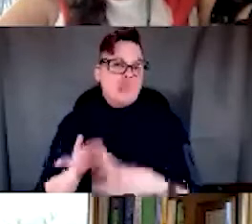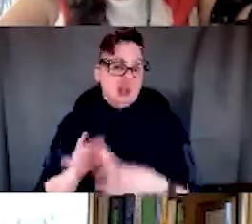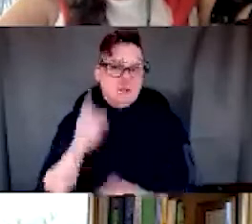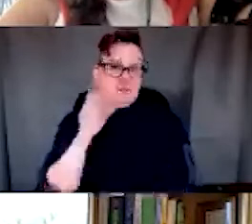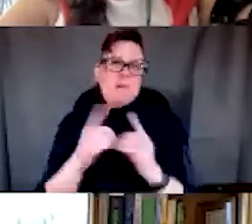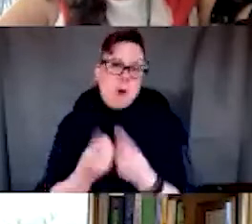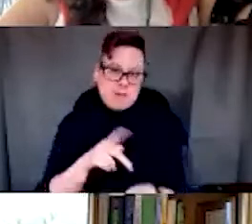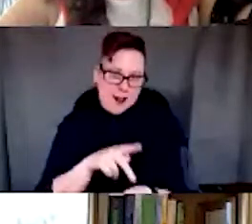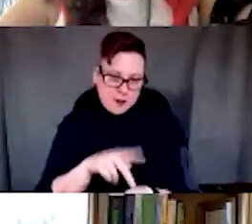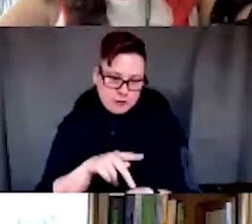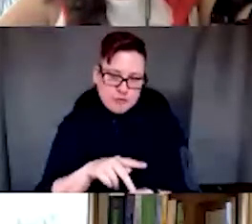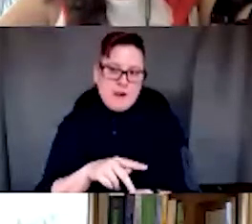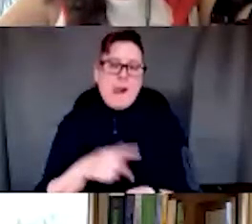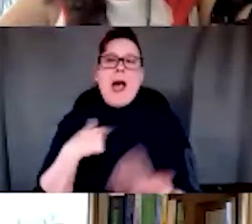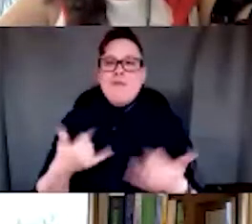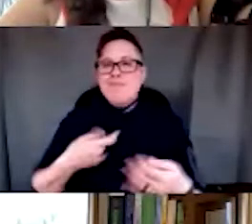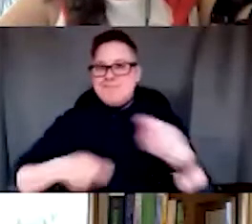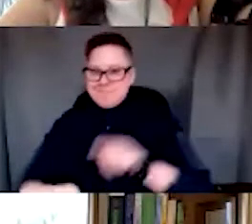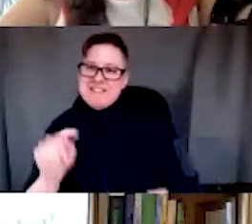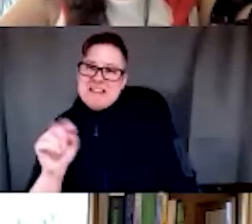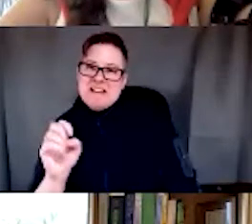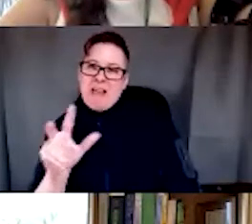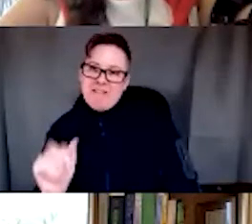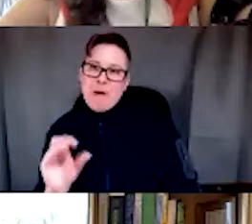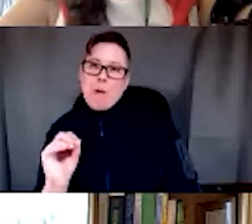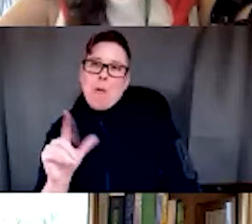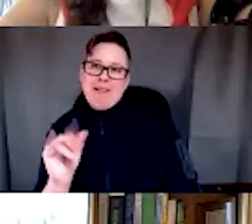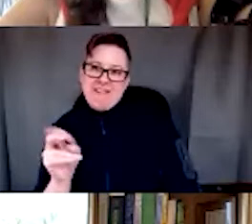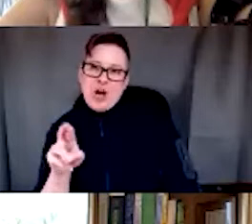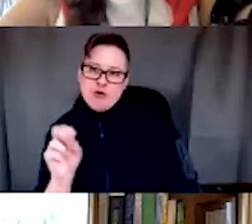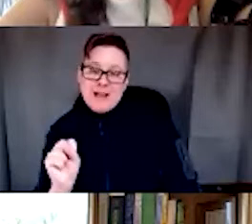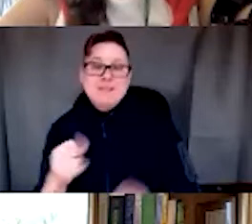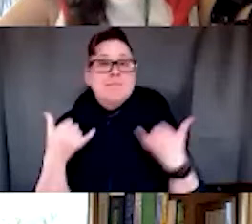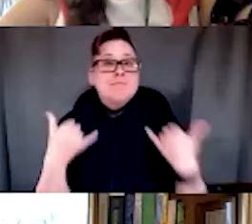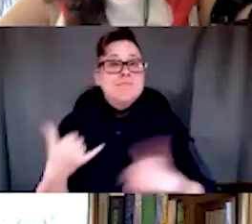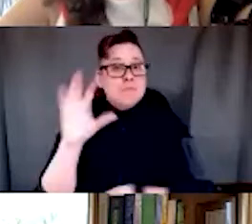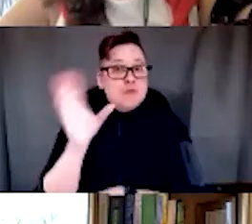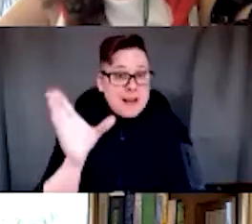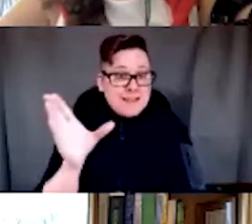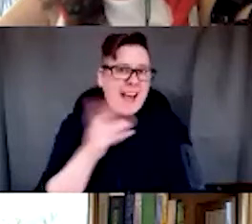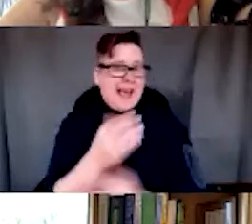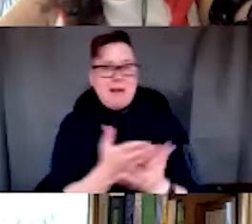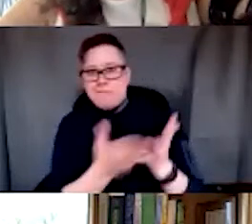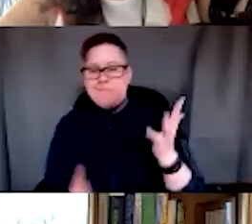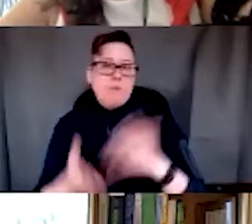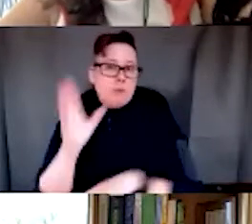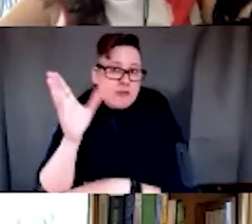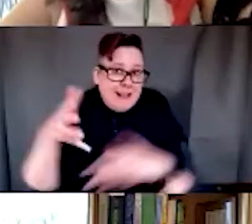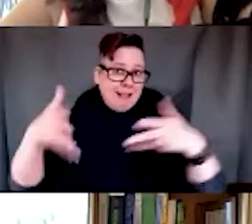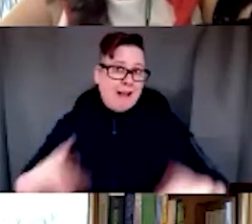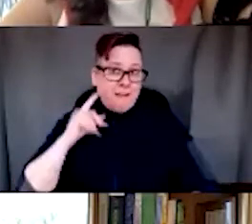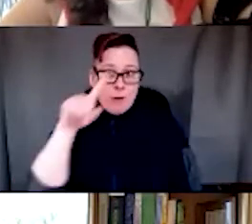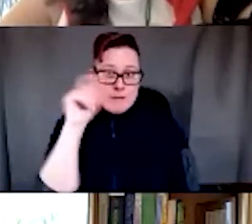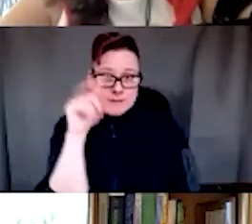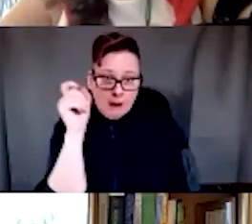Psychiatry. I'm filling in today for Telva Ovalaris. Today's presentation and all the remaining presentations of the